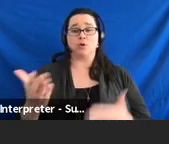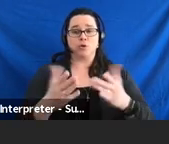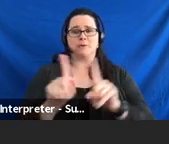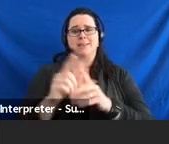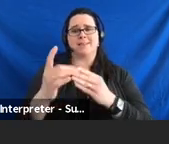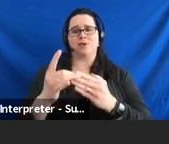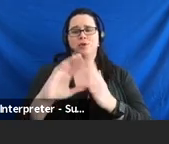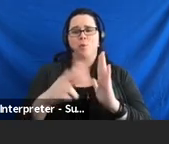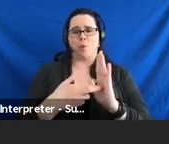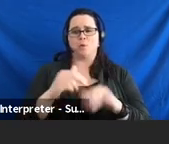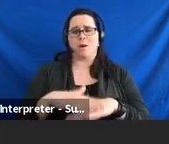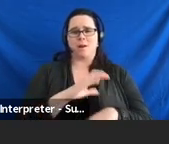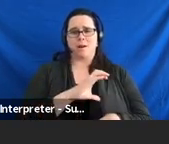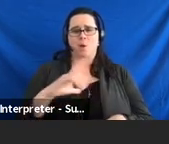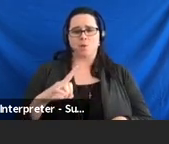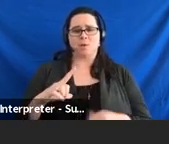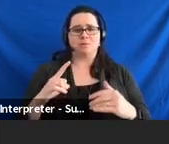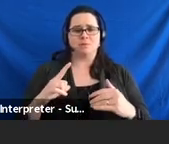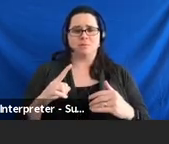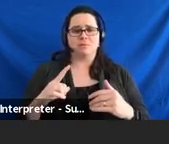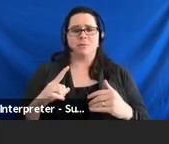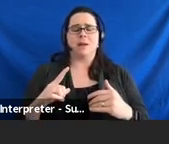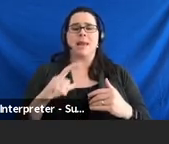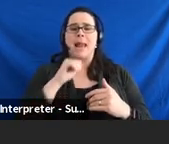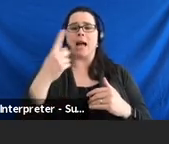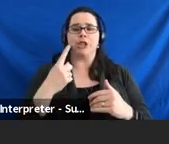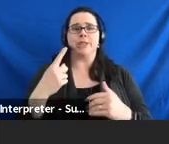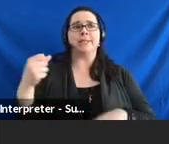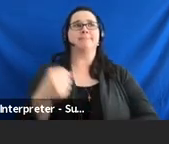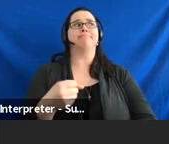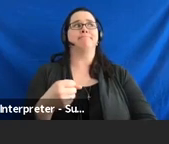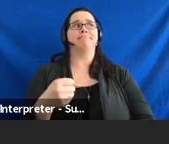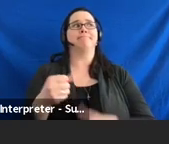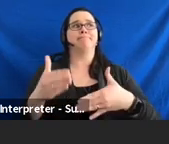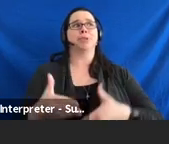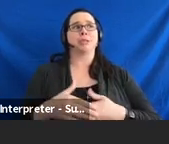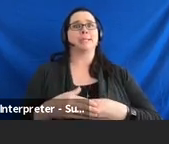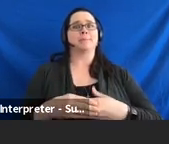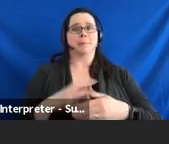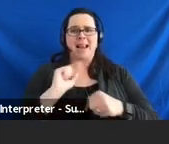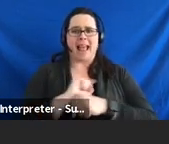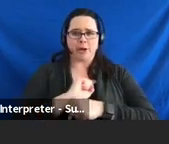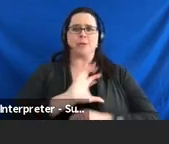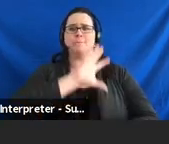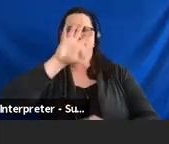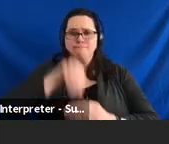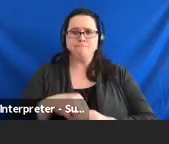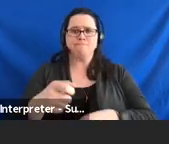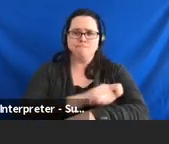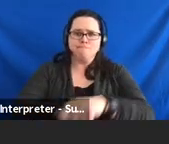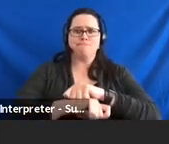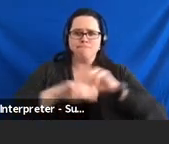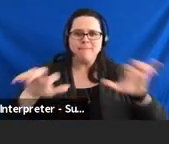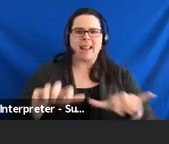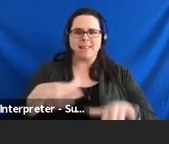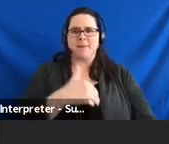leadership roles on those councils. So, they're just not, they're more than just being present, but they actually are active